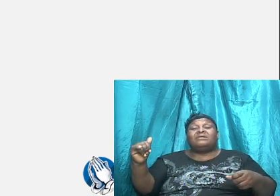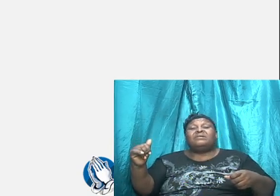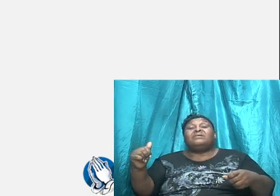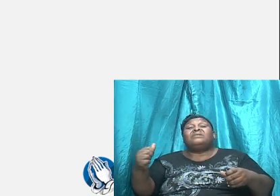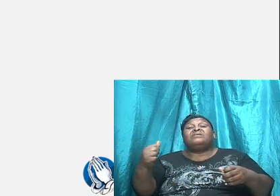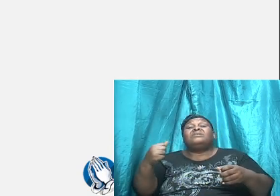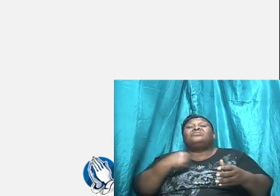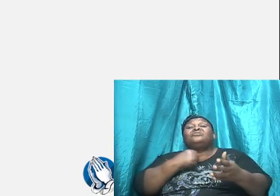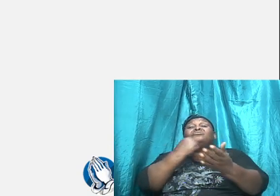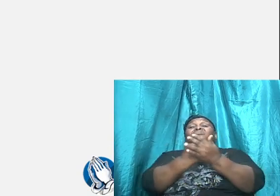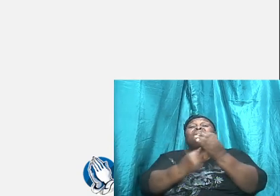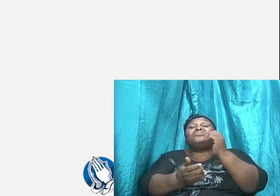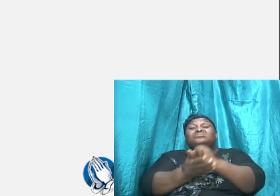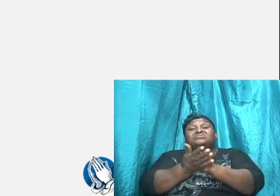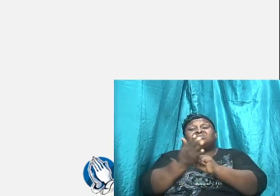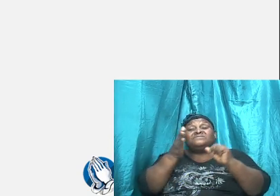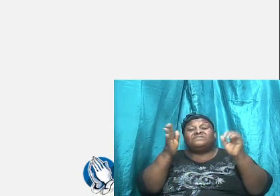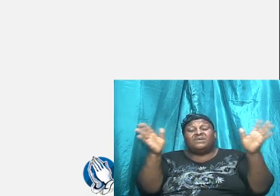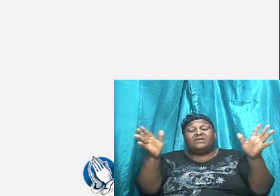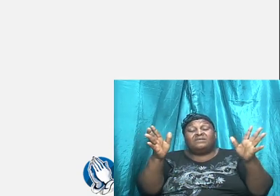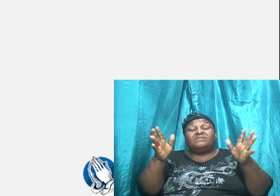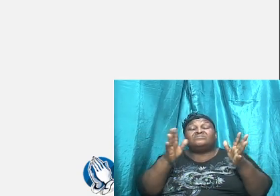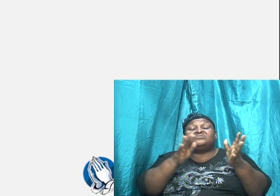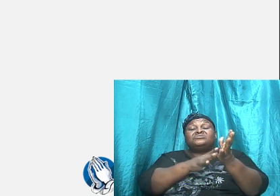Right? So when God calls us,